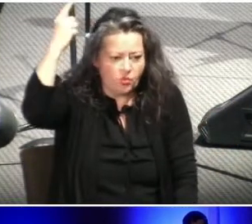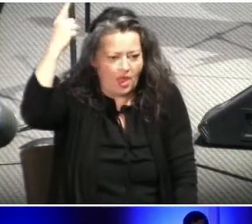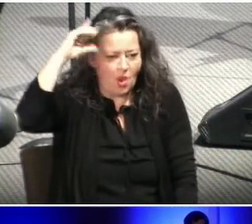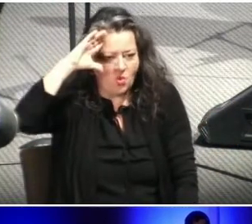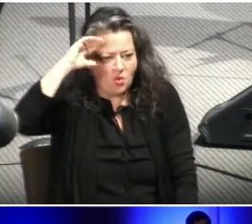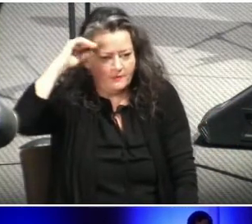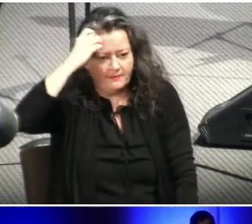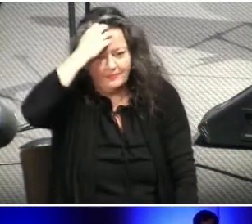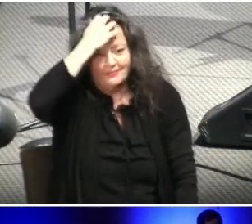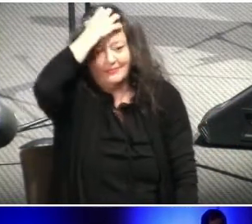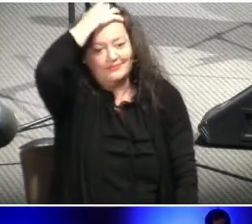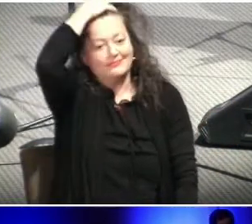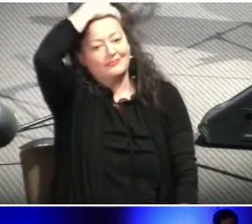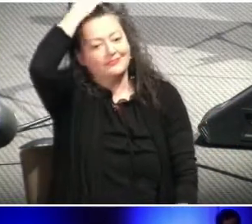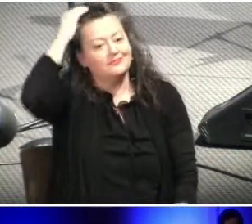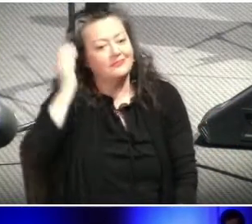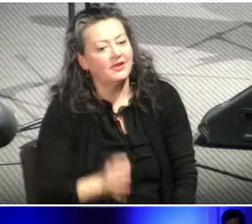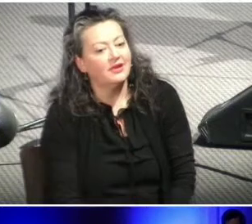sing?